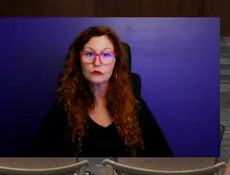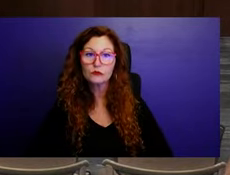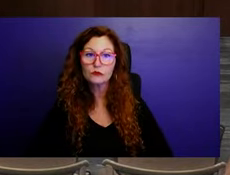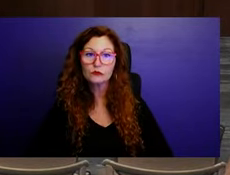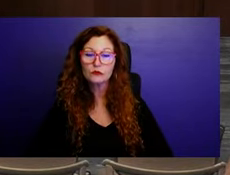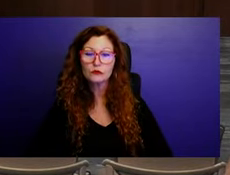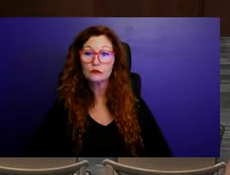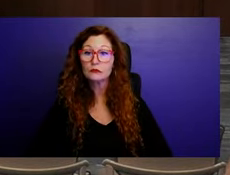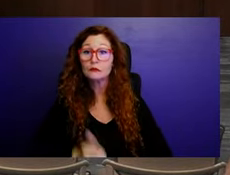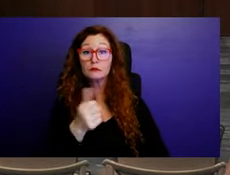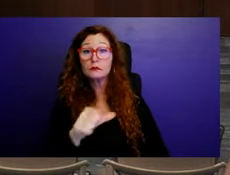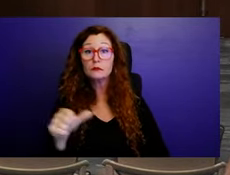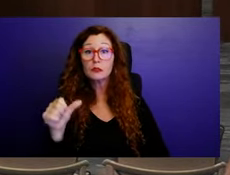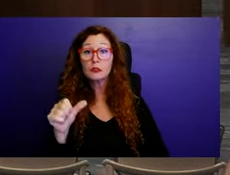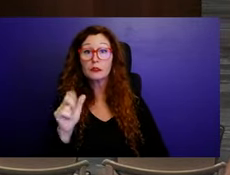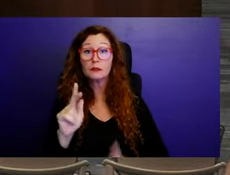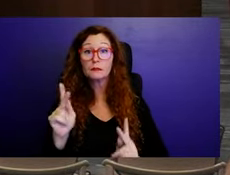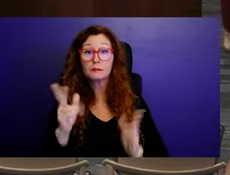podium.